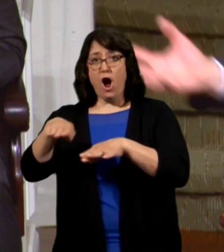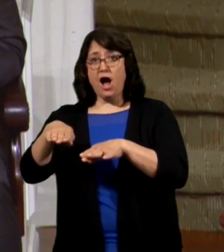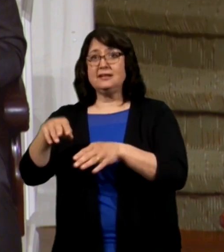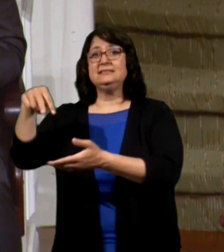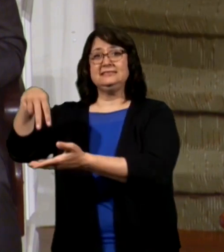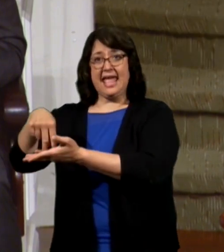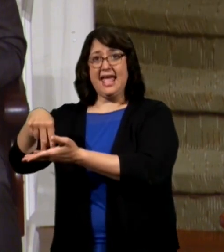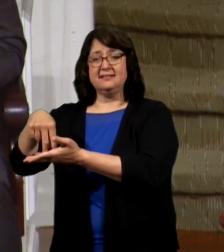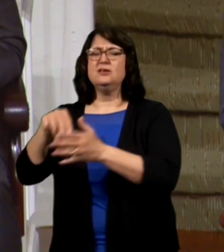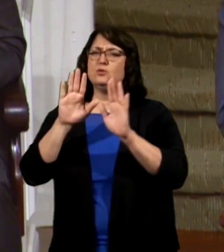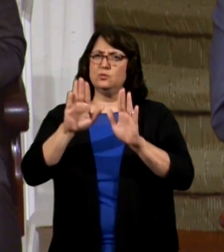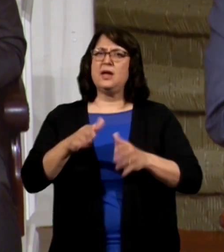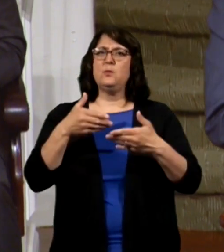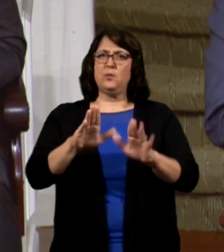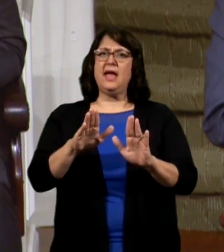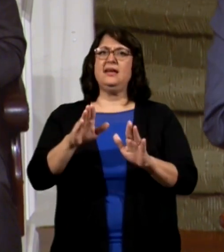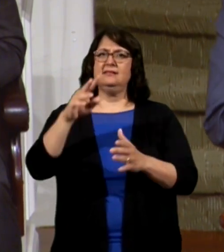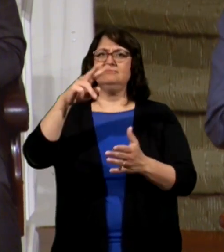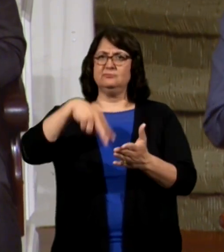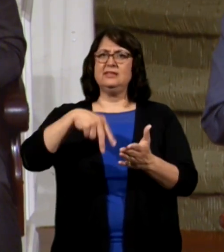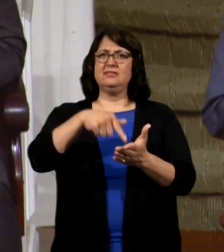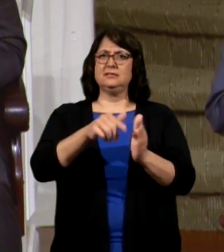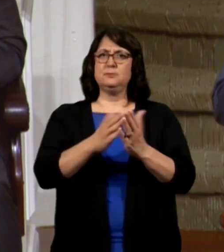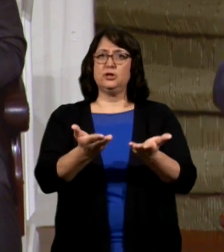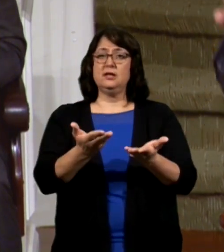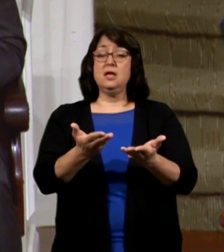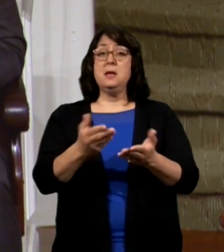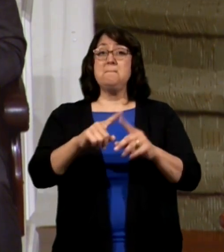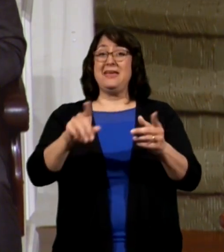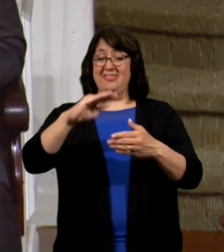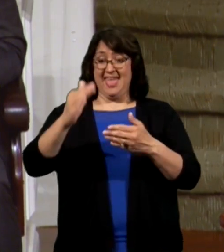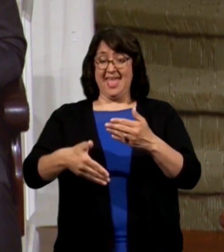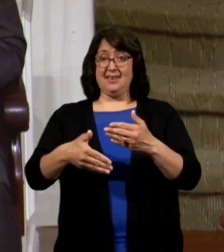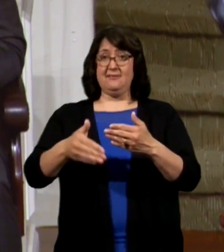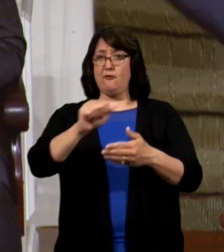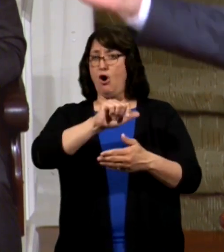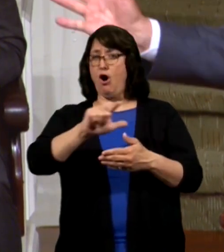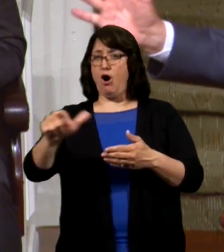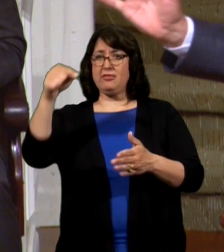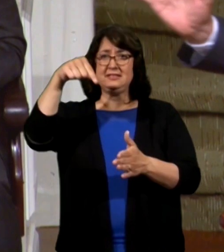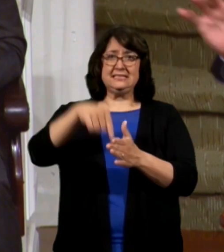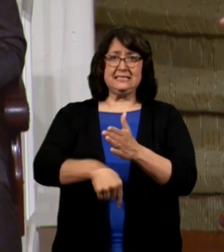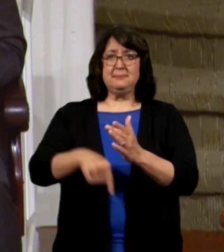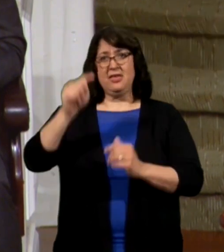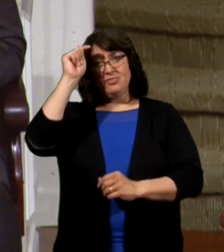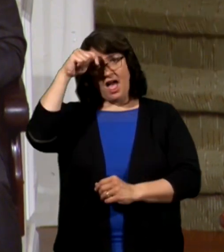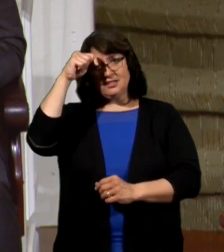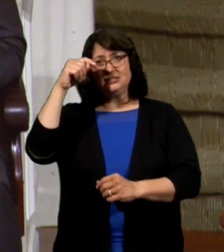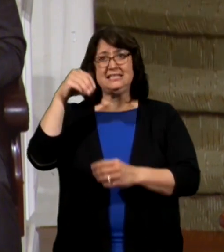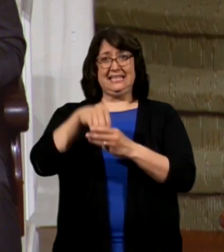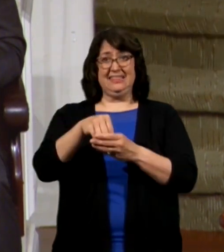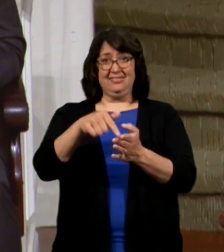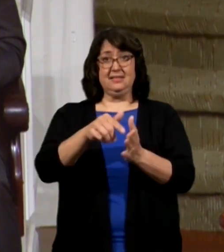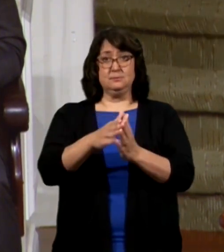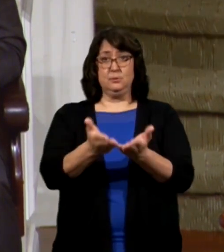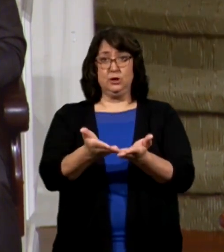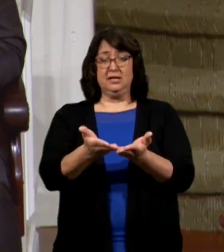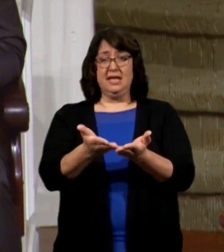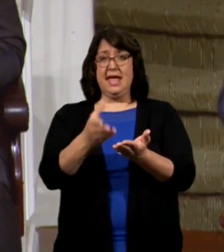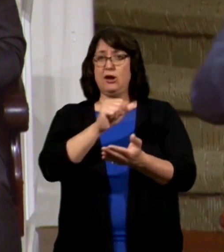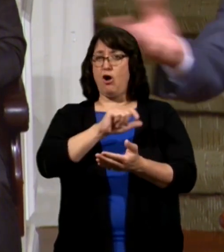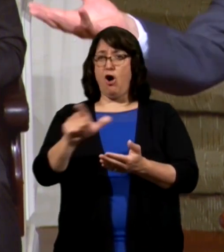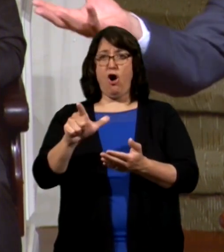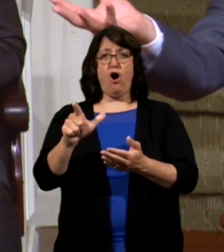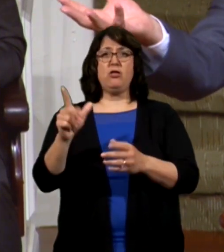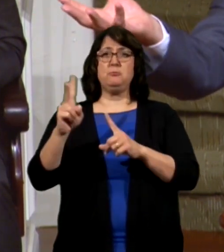look at the book. But at the end of all the deep theology that's actually in here and all of the